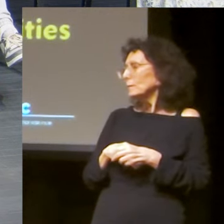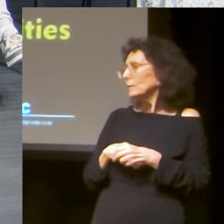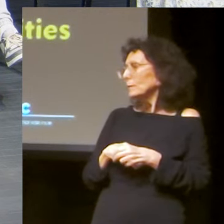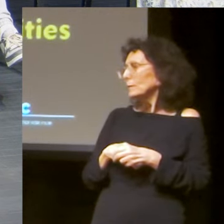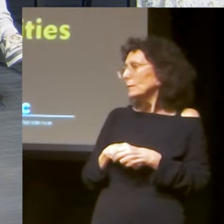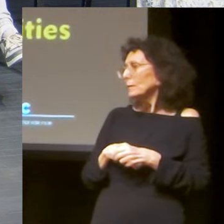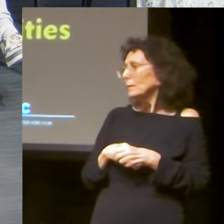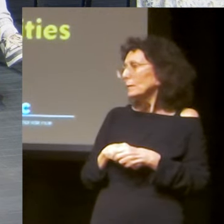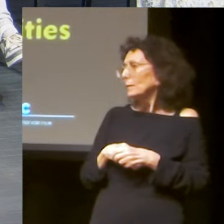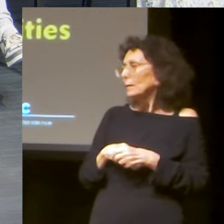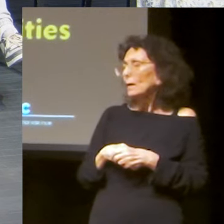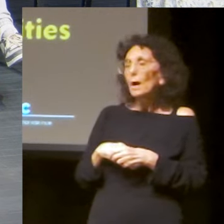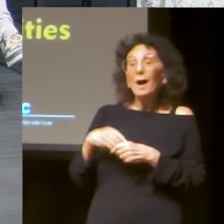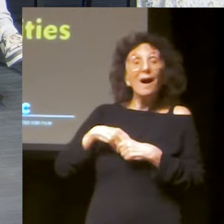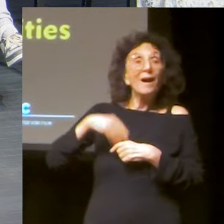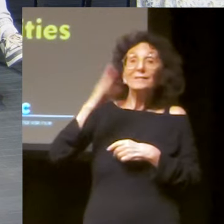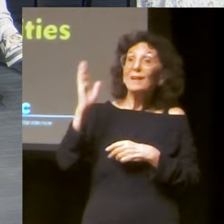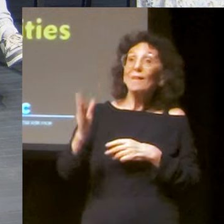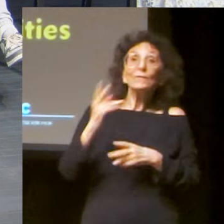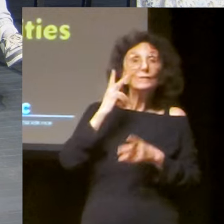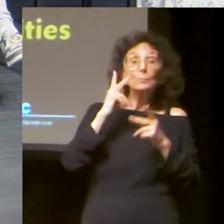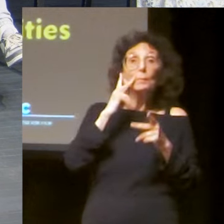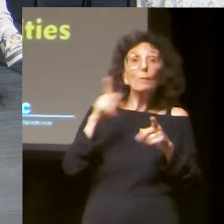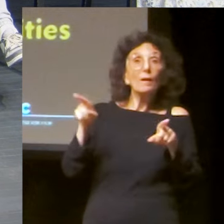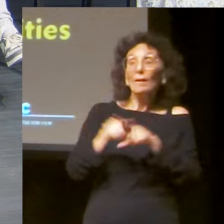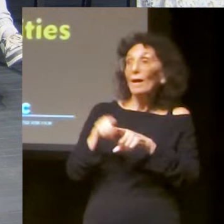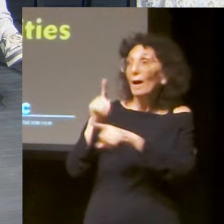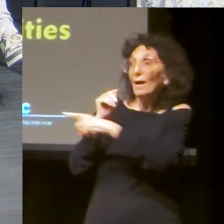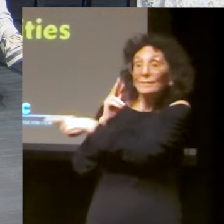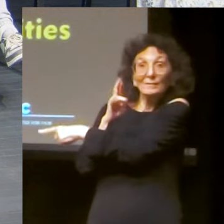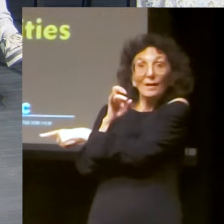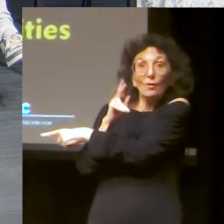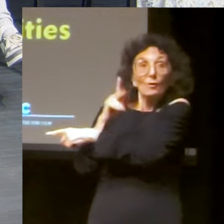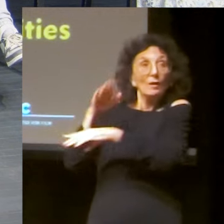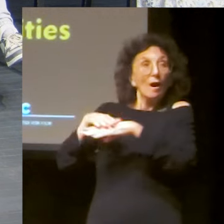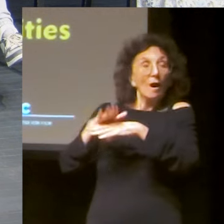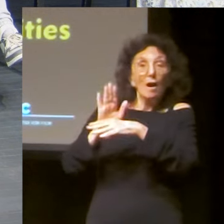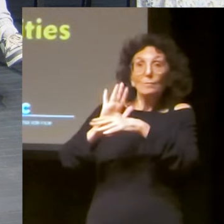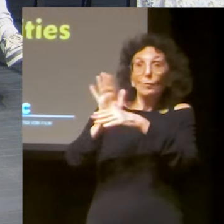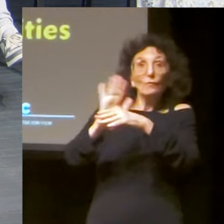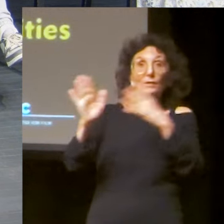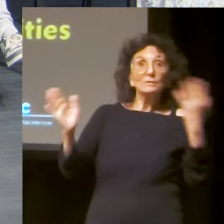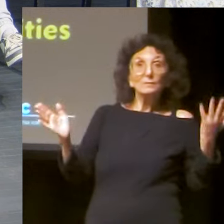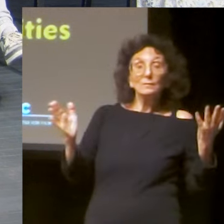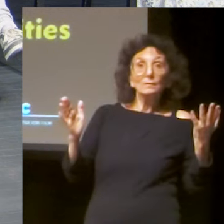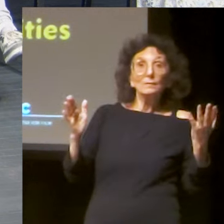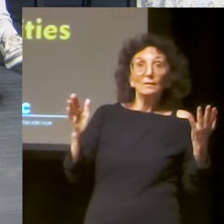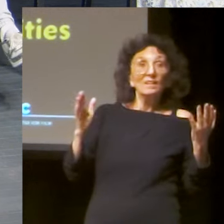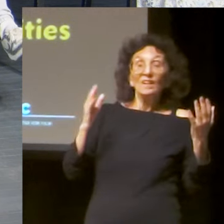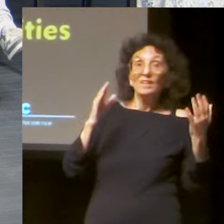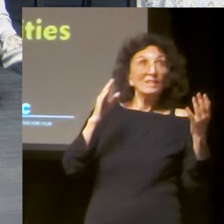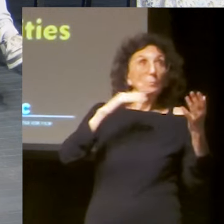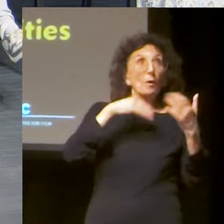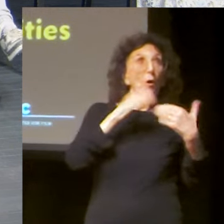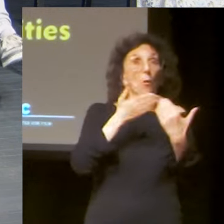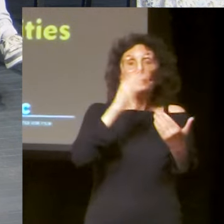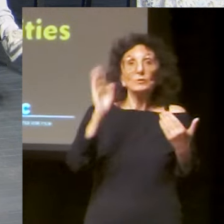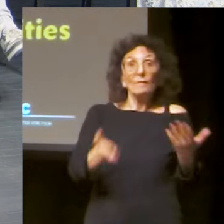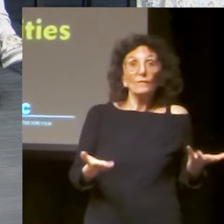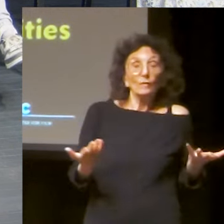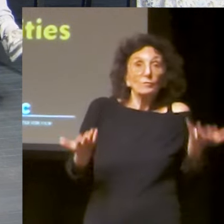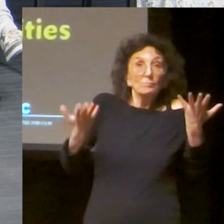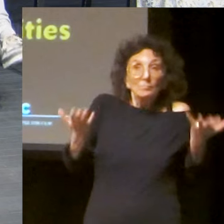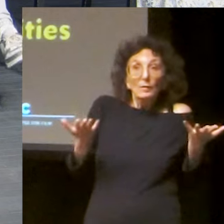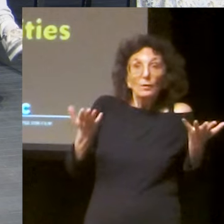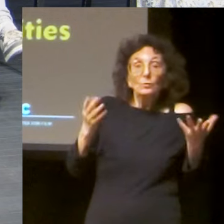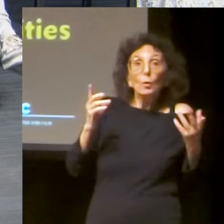you know, I don't see people with Derek's specific disabilities on the screen